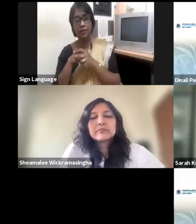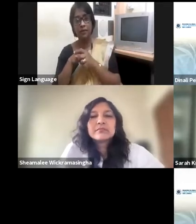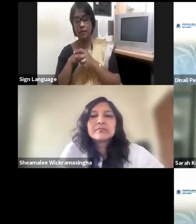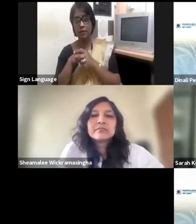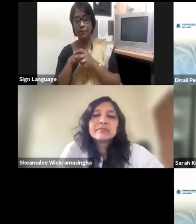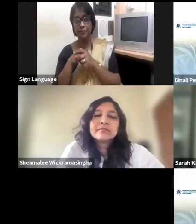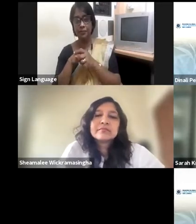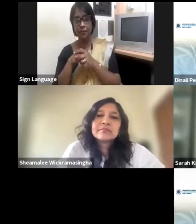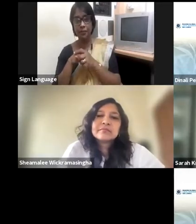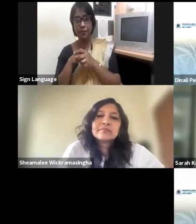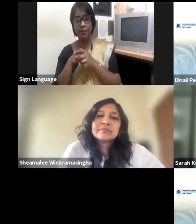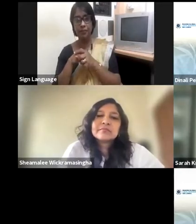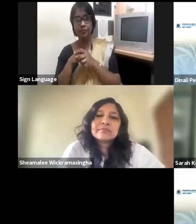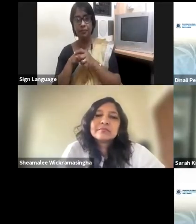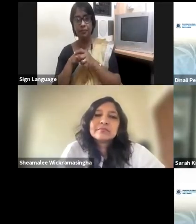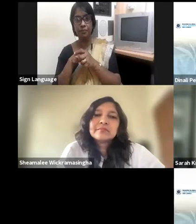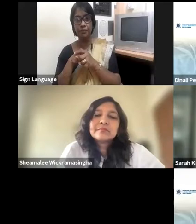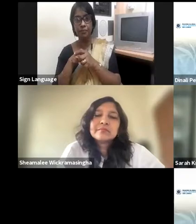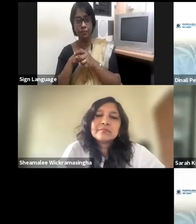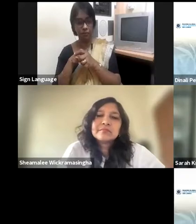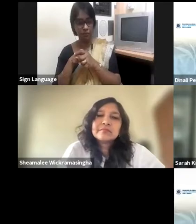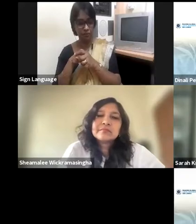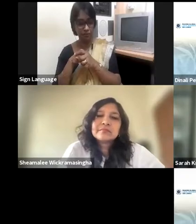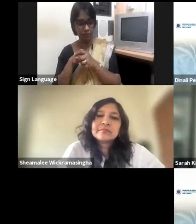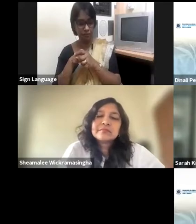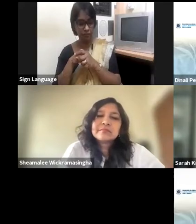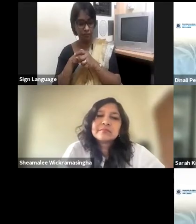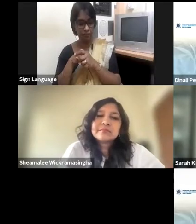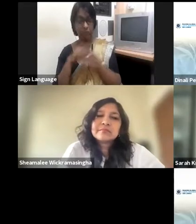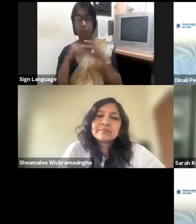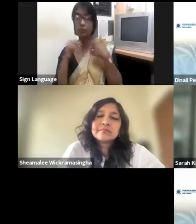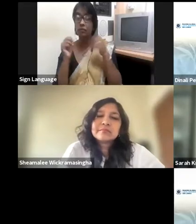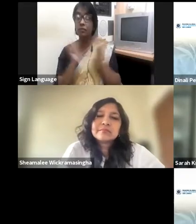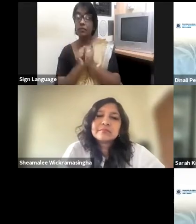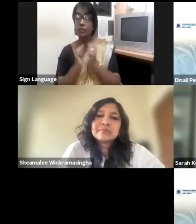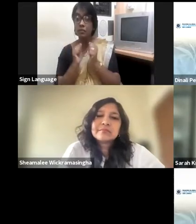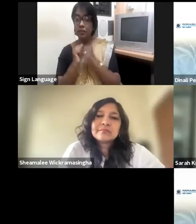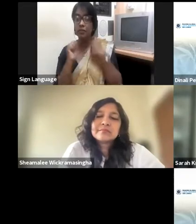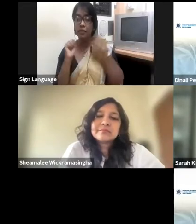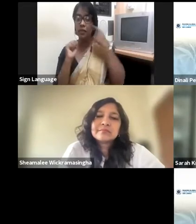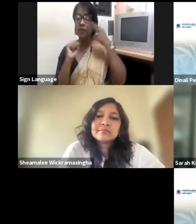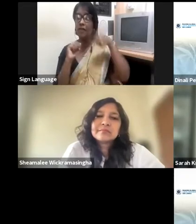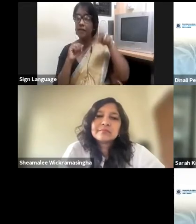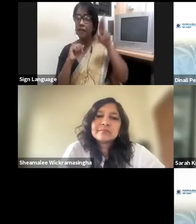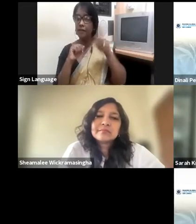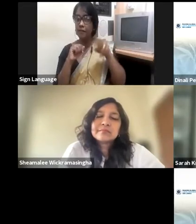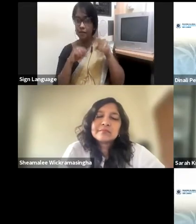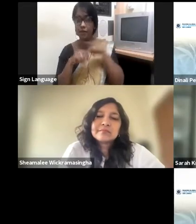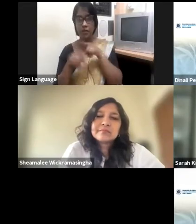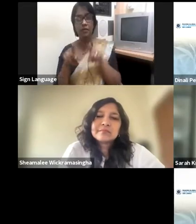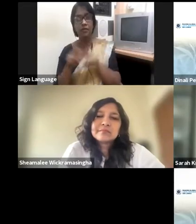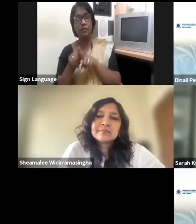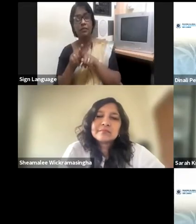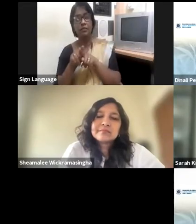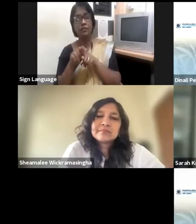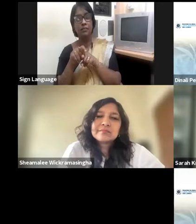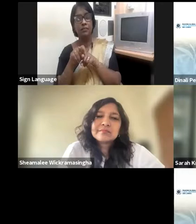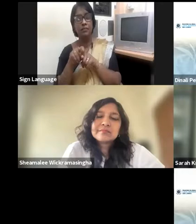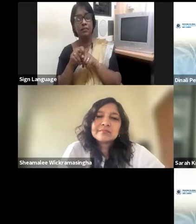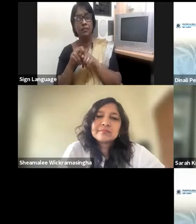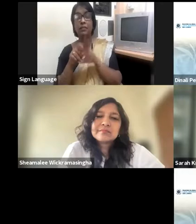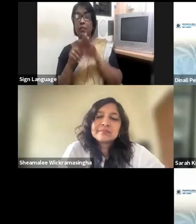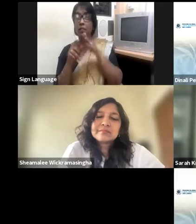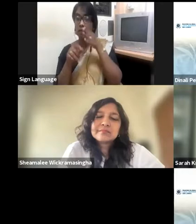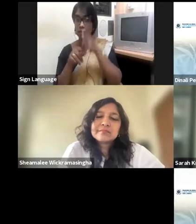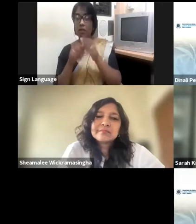what you need to do, I believe, is that your attitude towards how you look at the issue would also make a lot